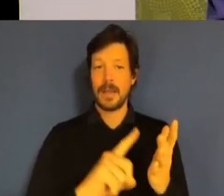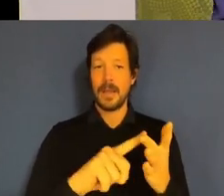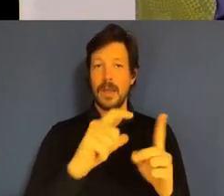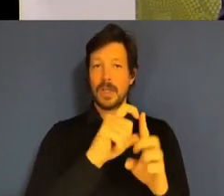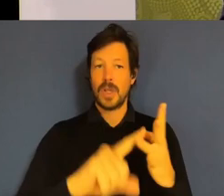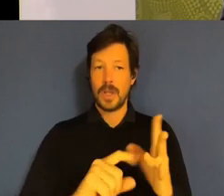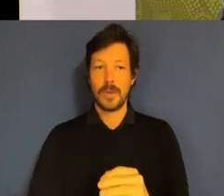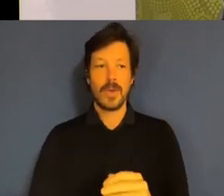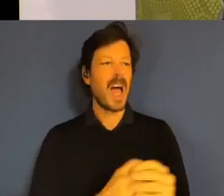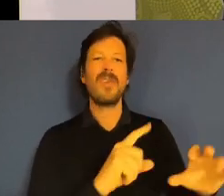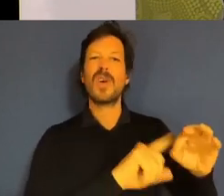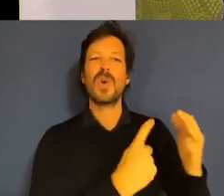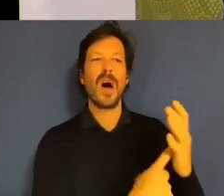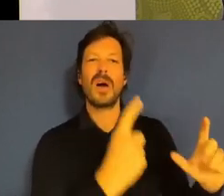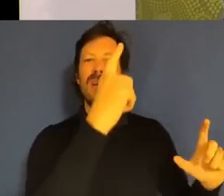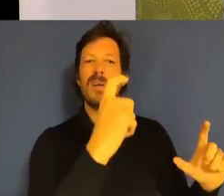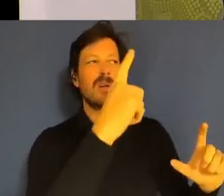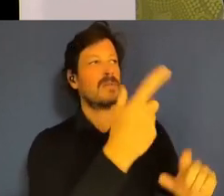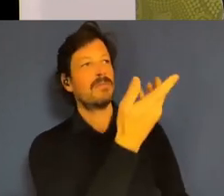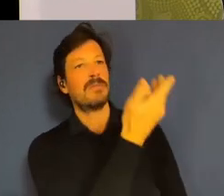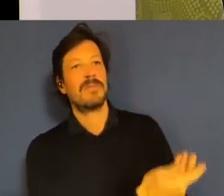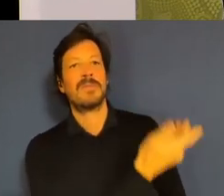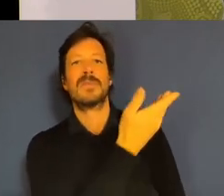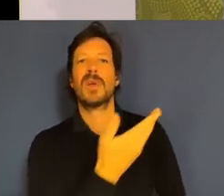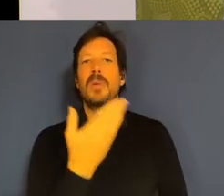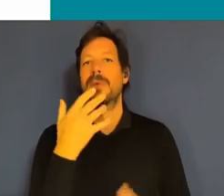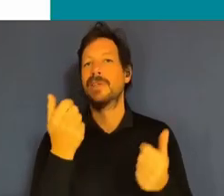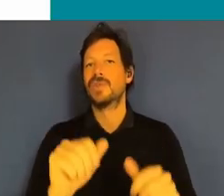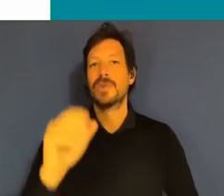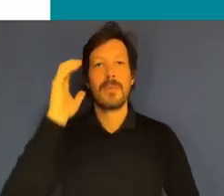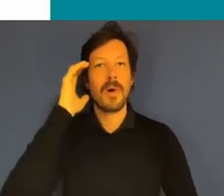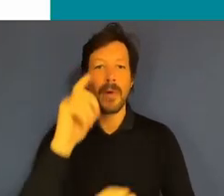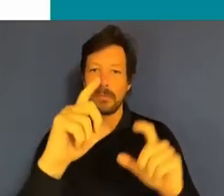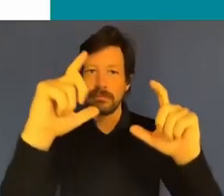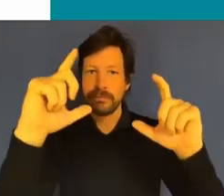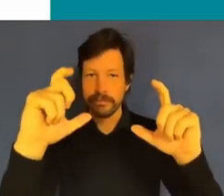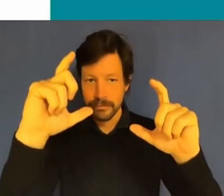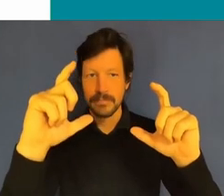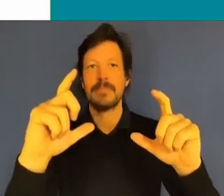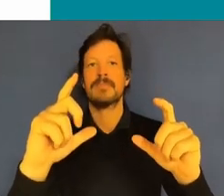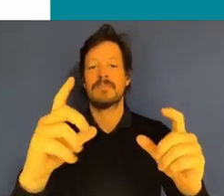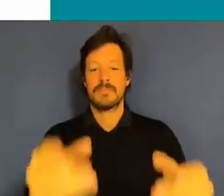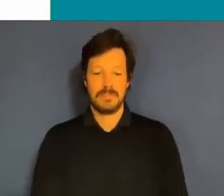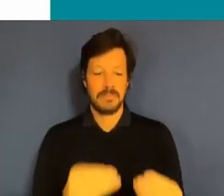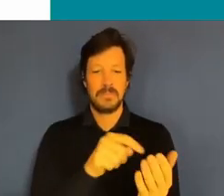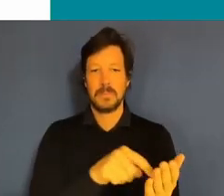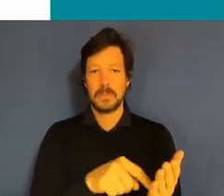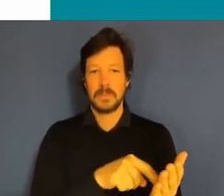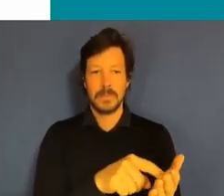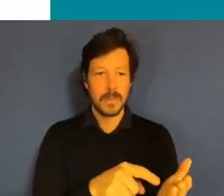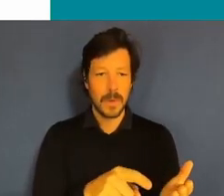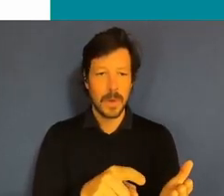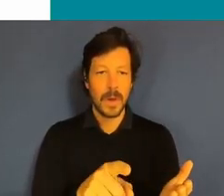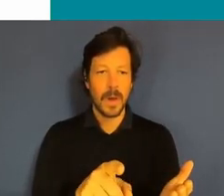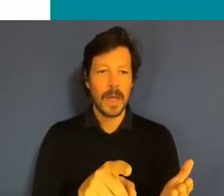QR code is there at the moment, so please take your mobile out, scan the code, and you can actually, if that doesn't work, use the